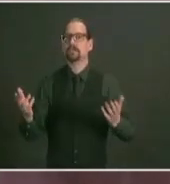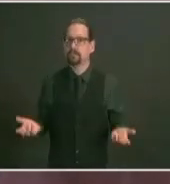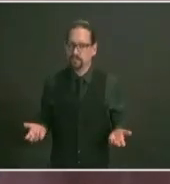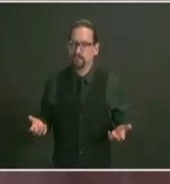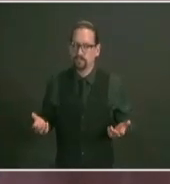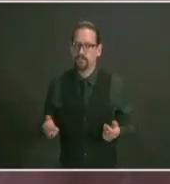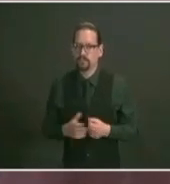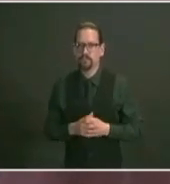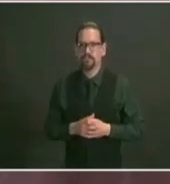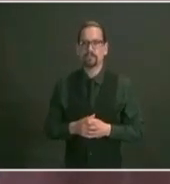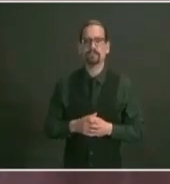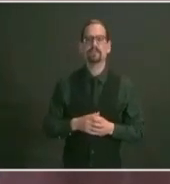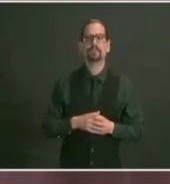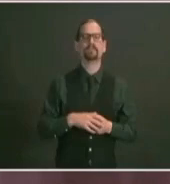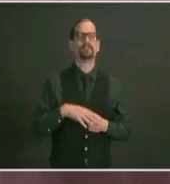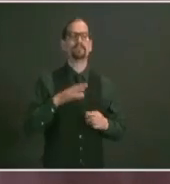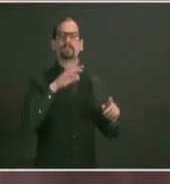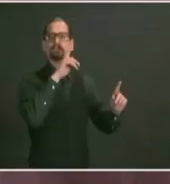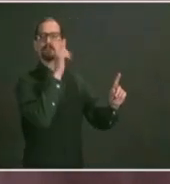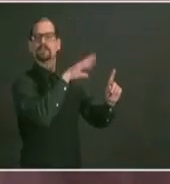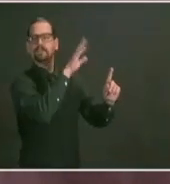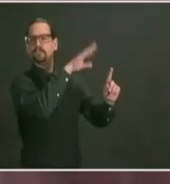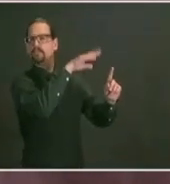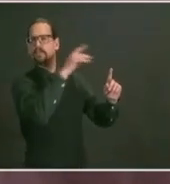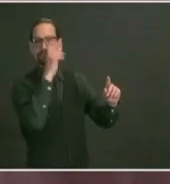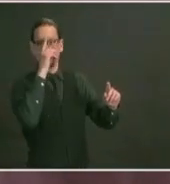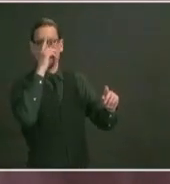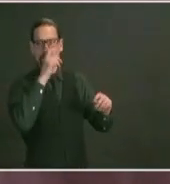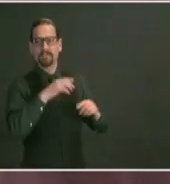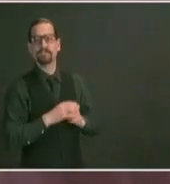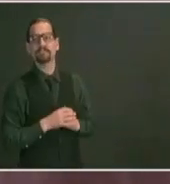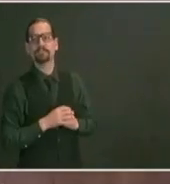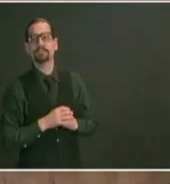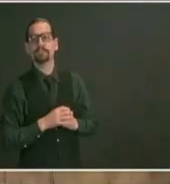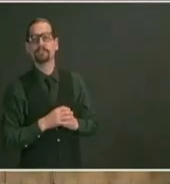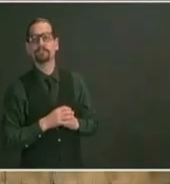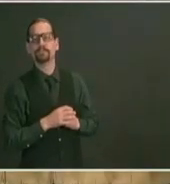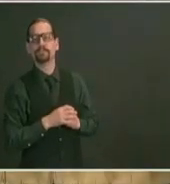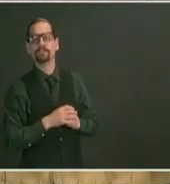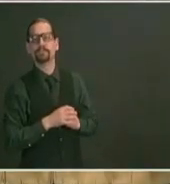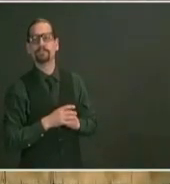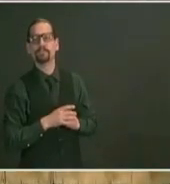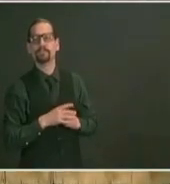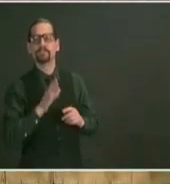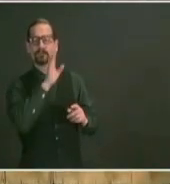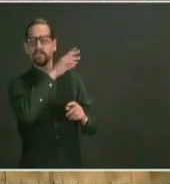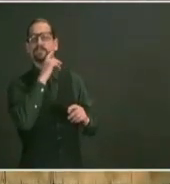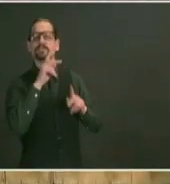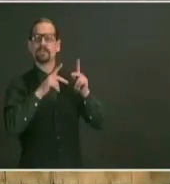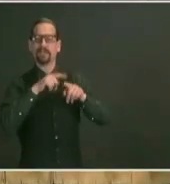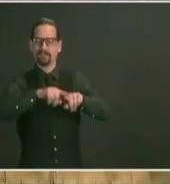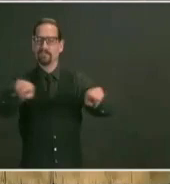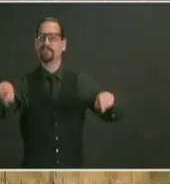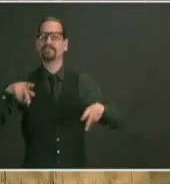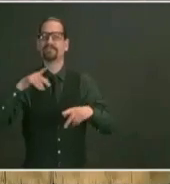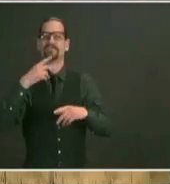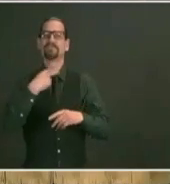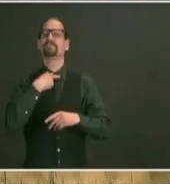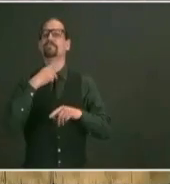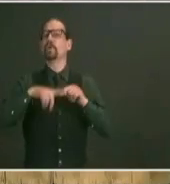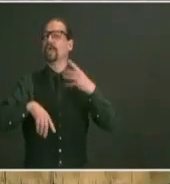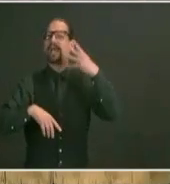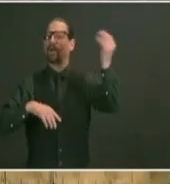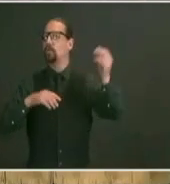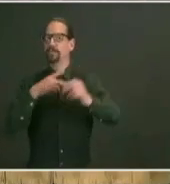dr alexander scott director mccarthy this question is both for you i would like to address the homebound issue not every homebound senior has